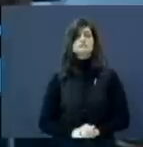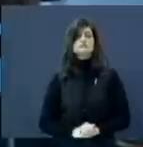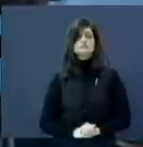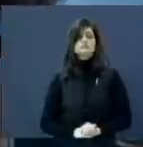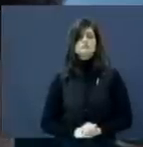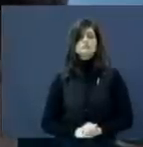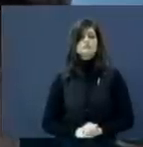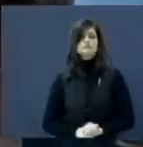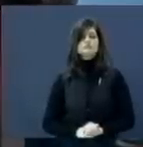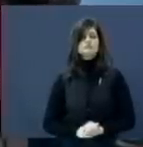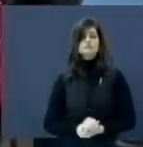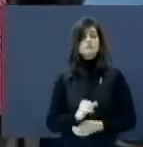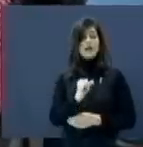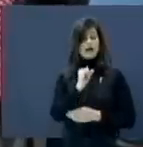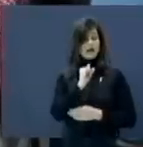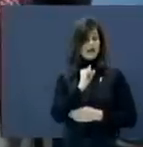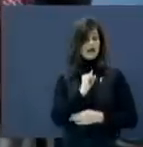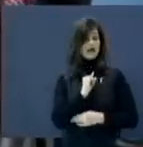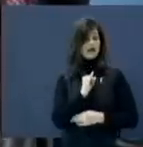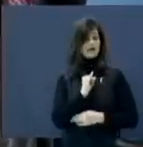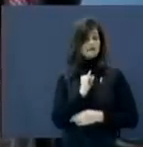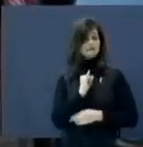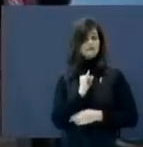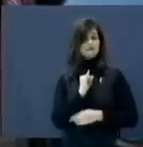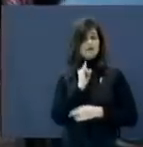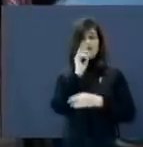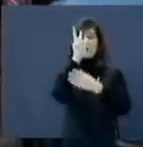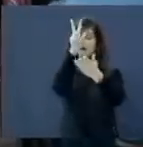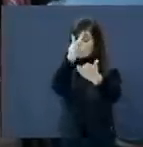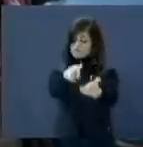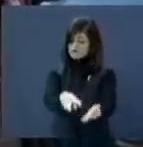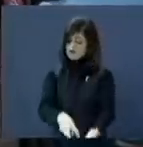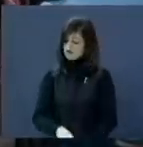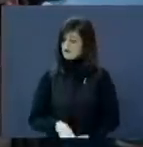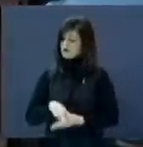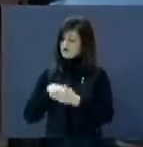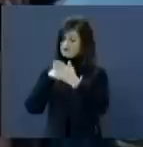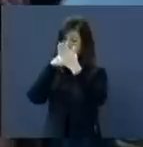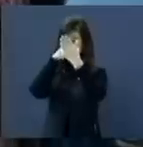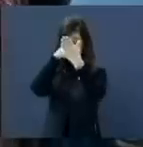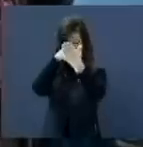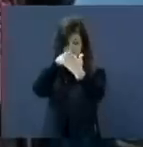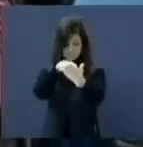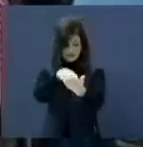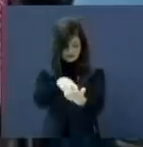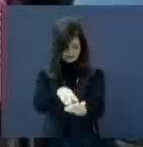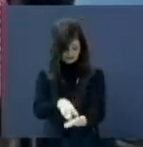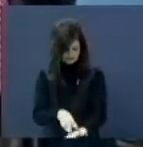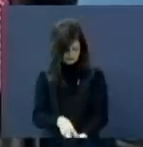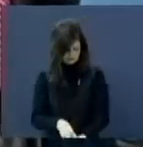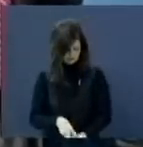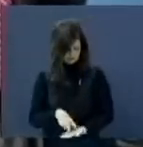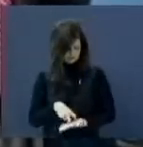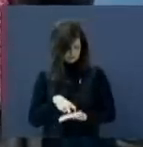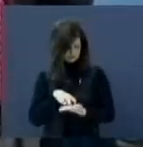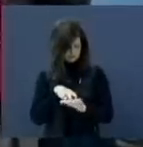I have fallen on my knees